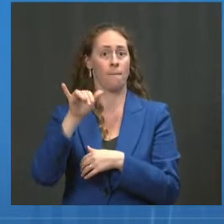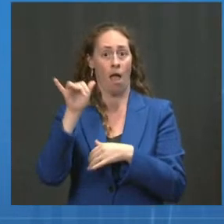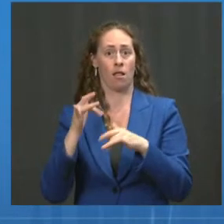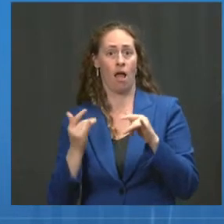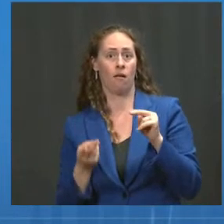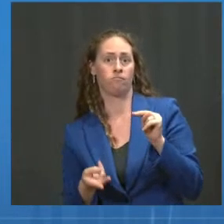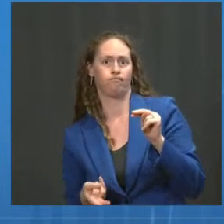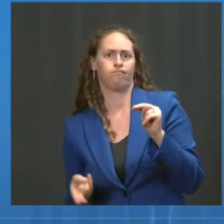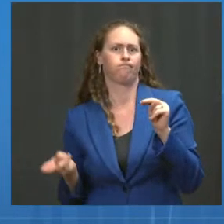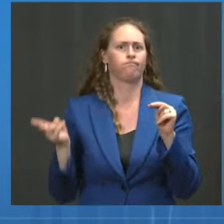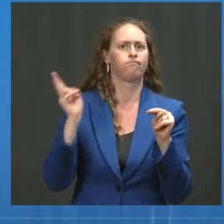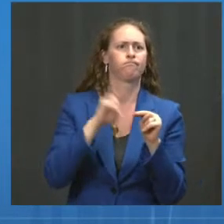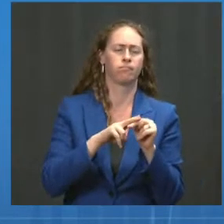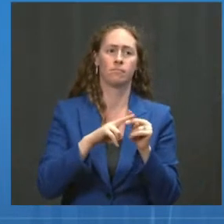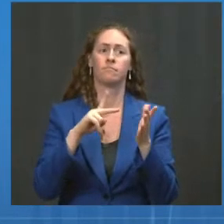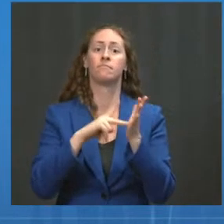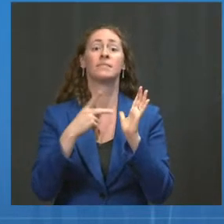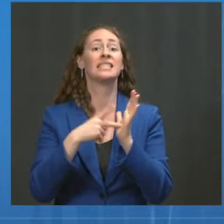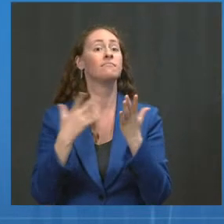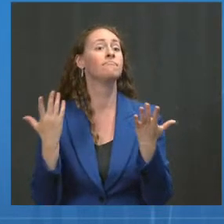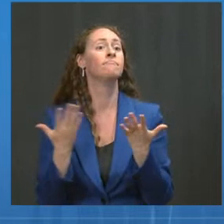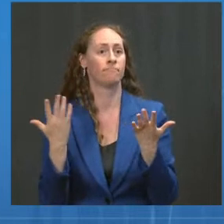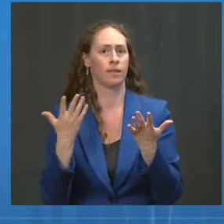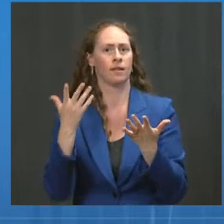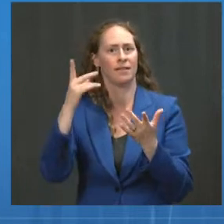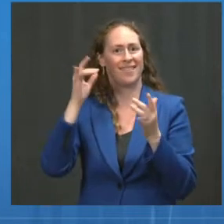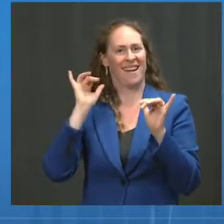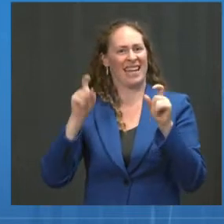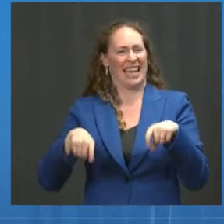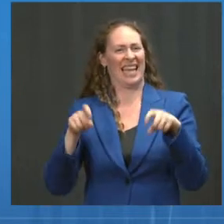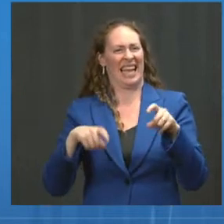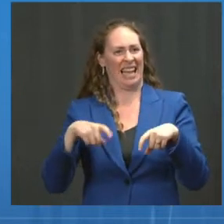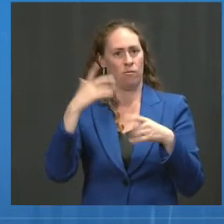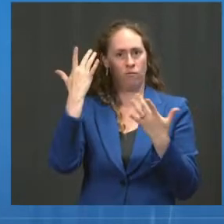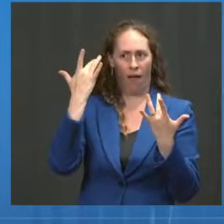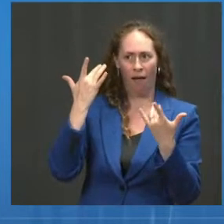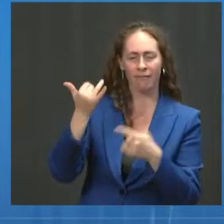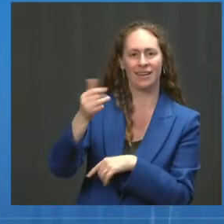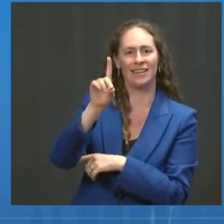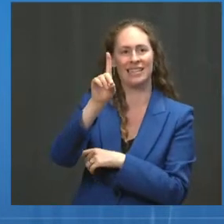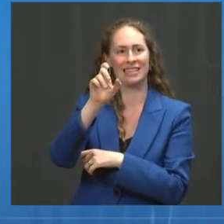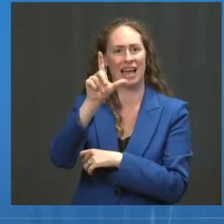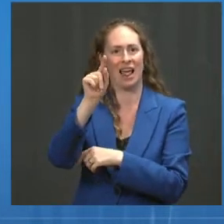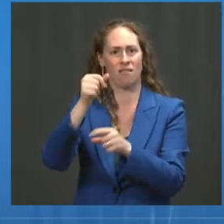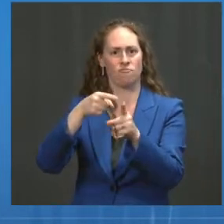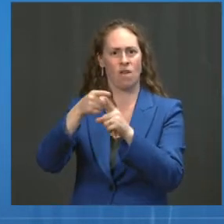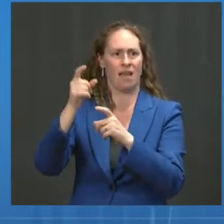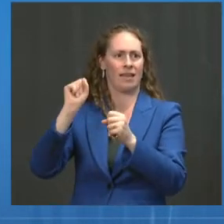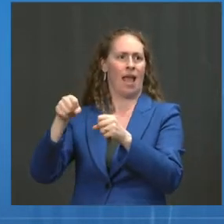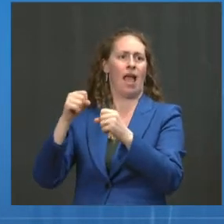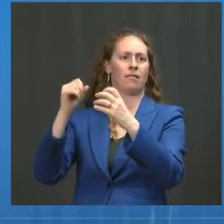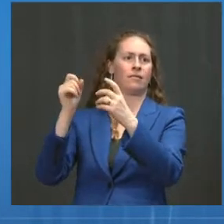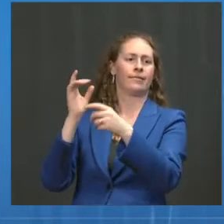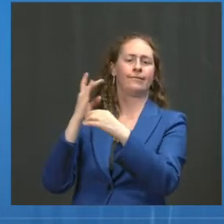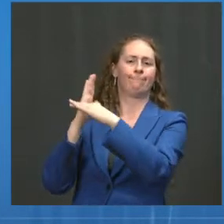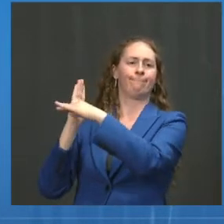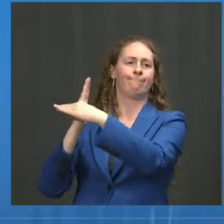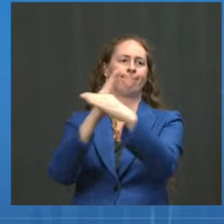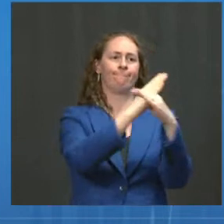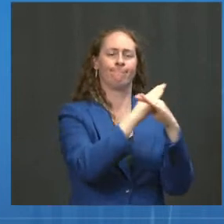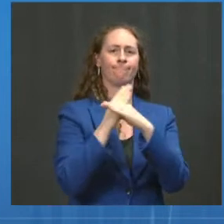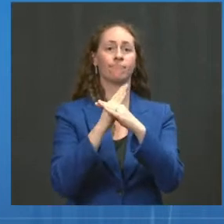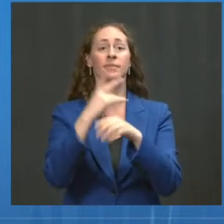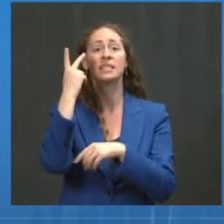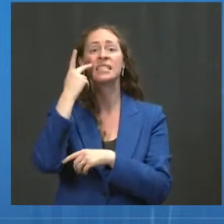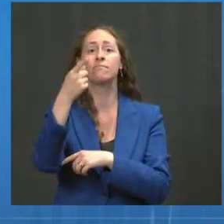to protect against Delta. And I'm showing you data now, both from Moderna on the left and a